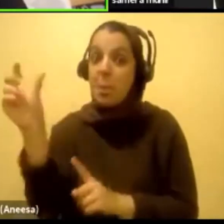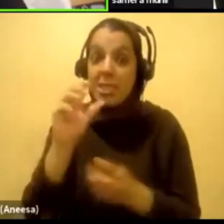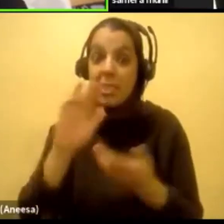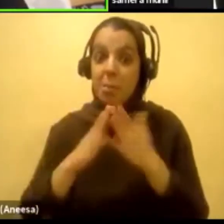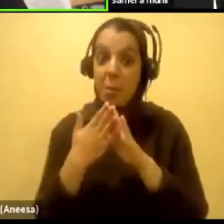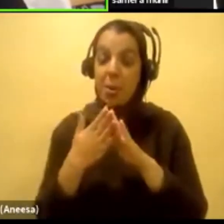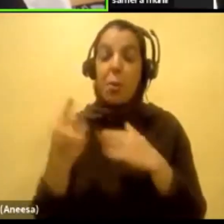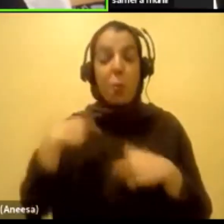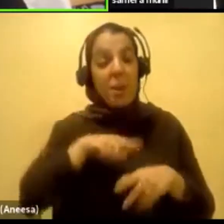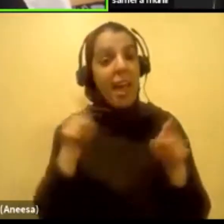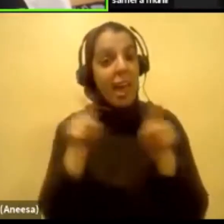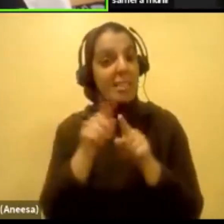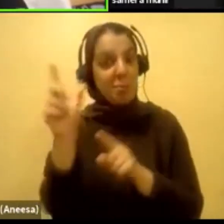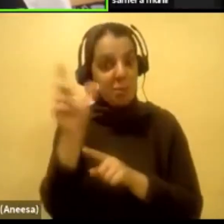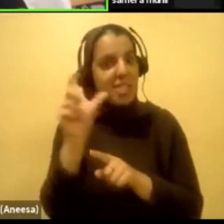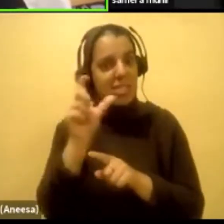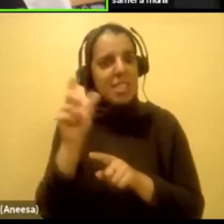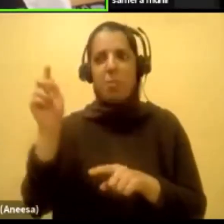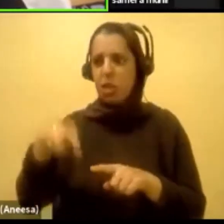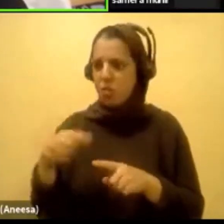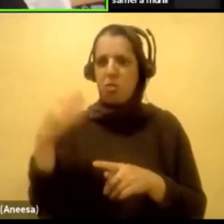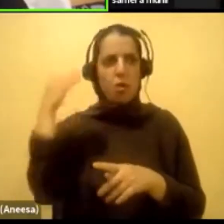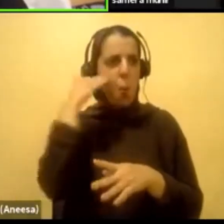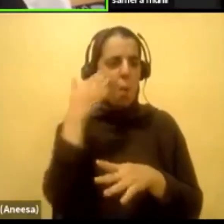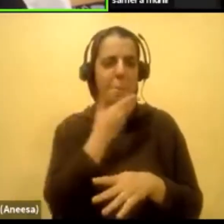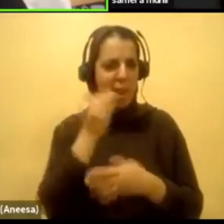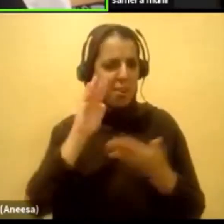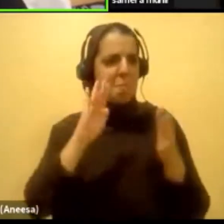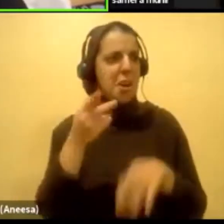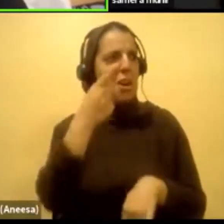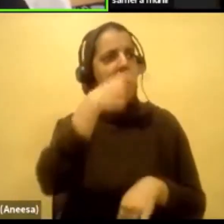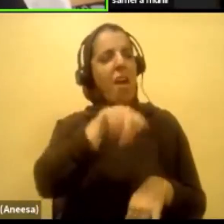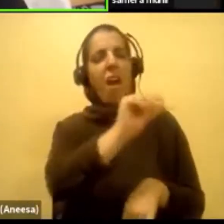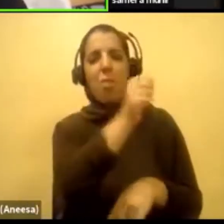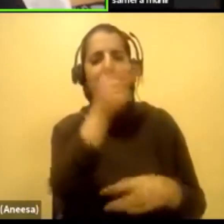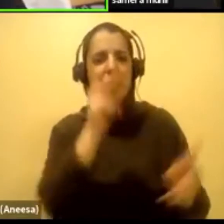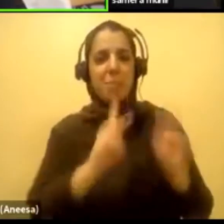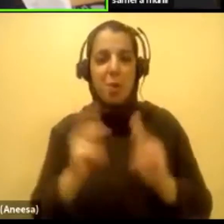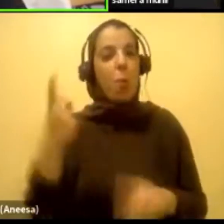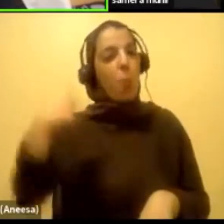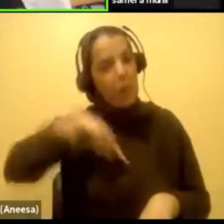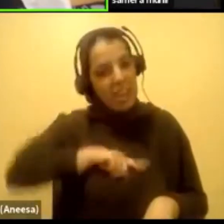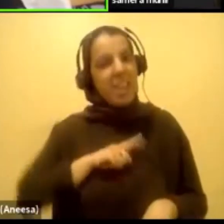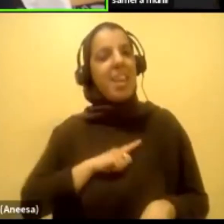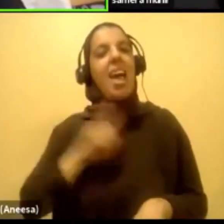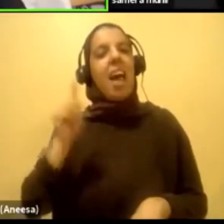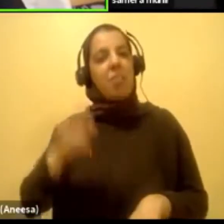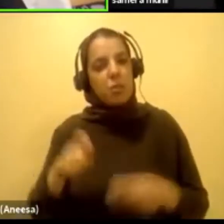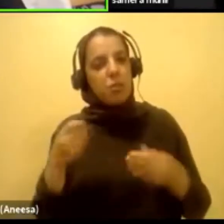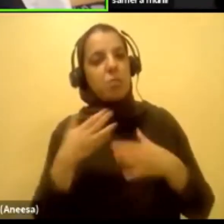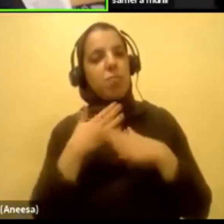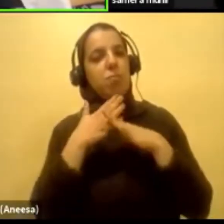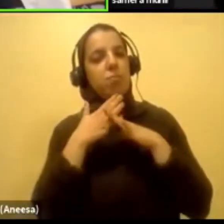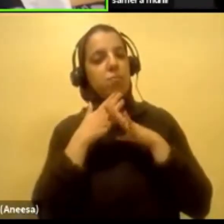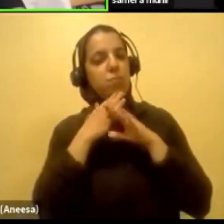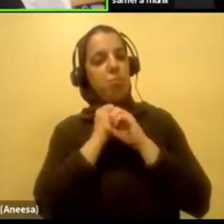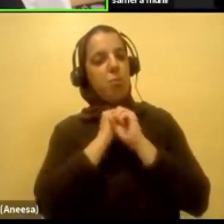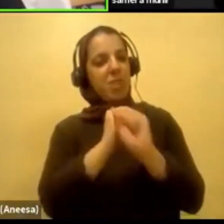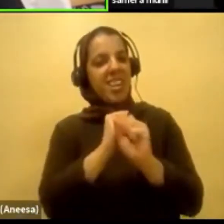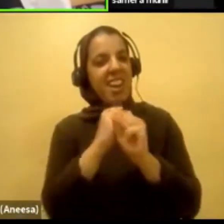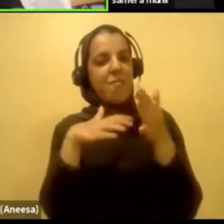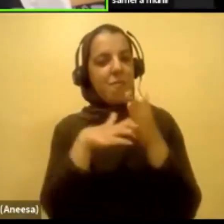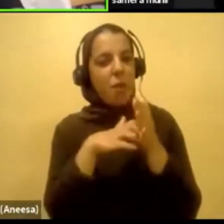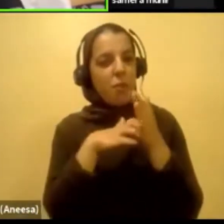Muslims should know this more than anybody, that we need to protect the vulnerable. We need to protect the oppressed